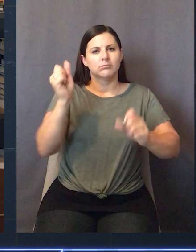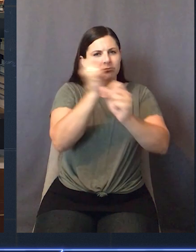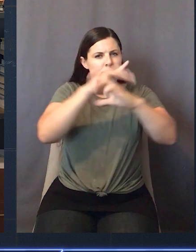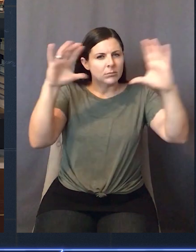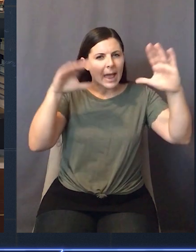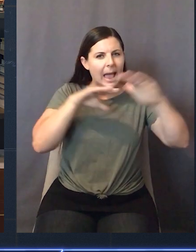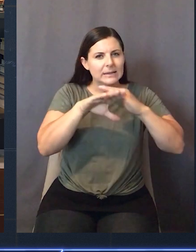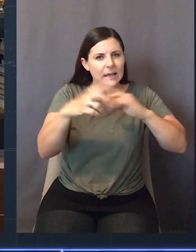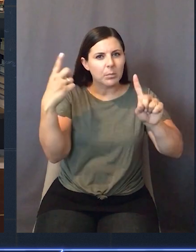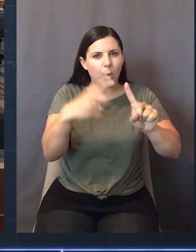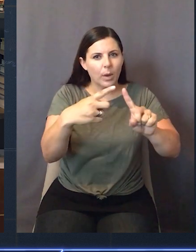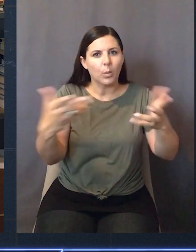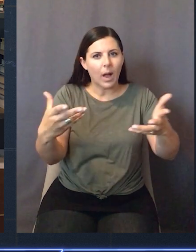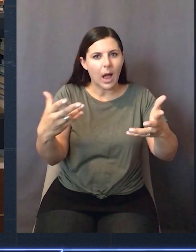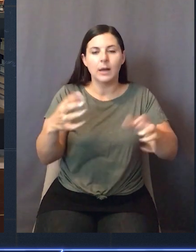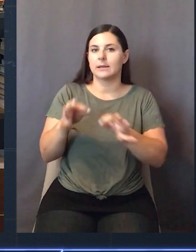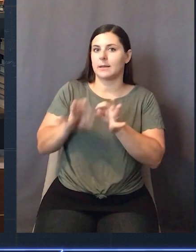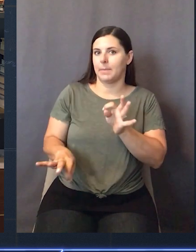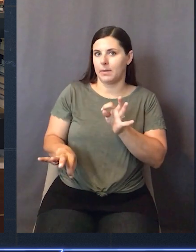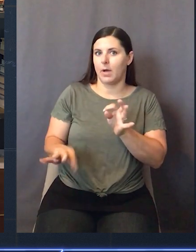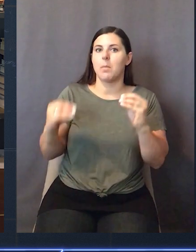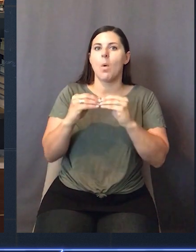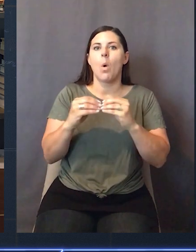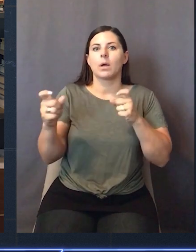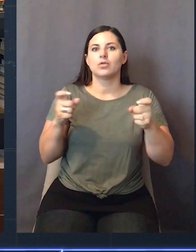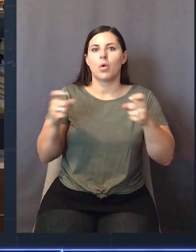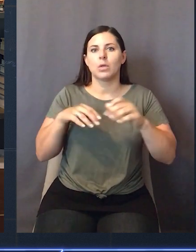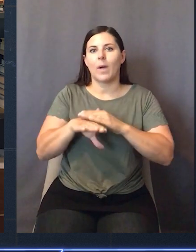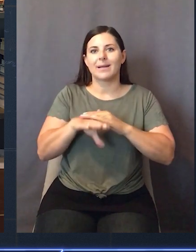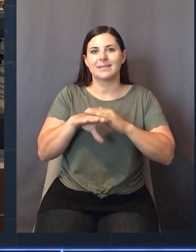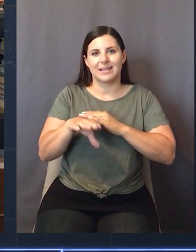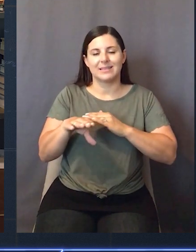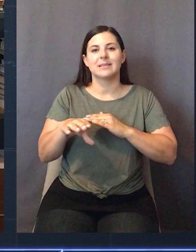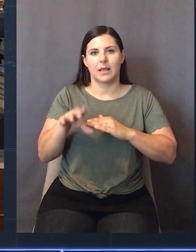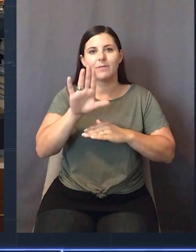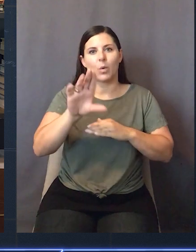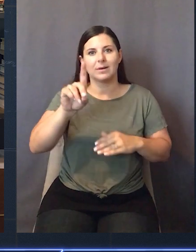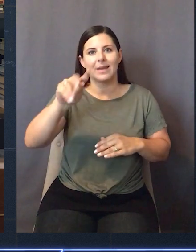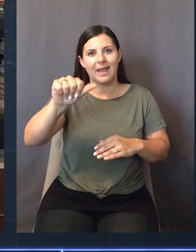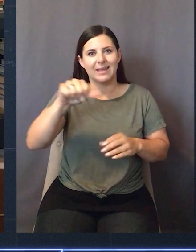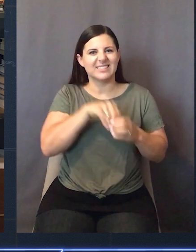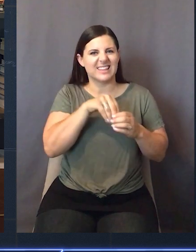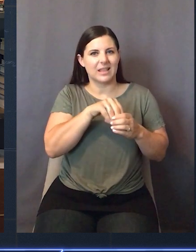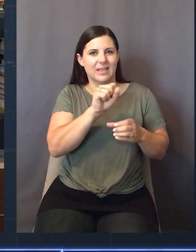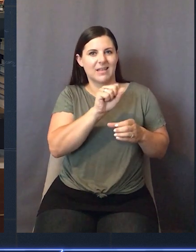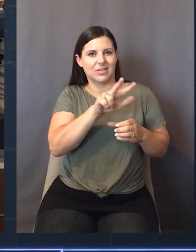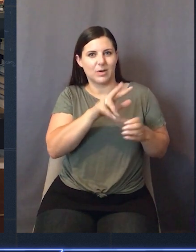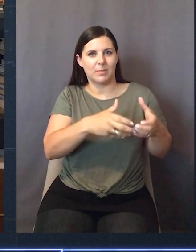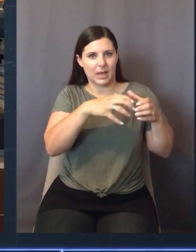access points is going to let you simplify and give you better access control to the data you have stored in your S3 buckets.